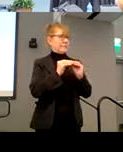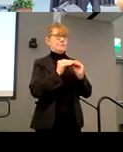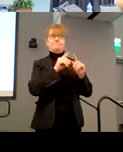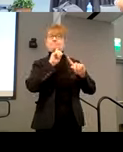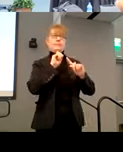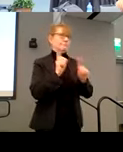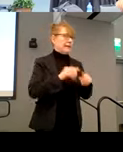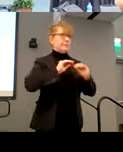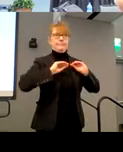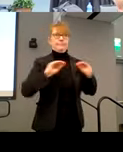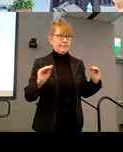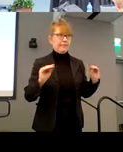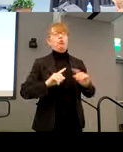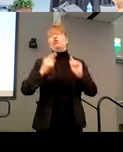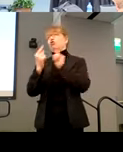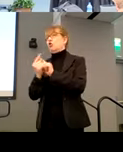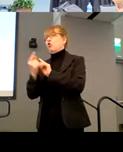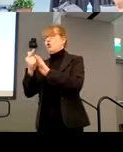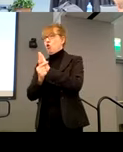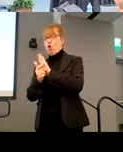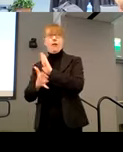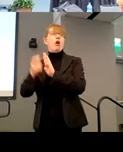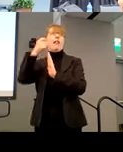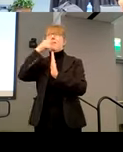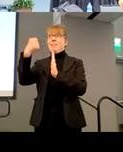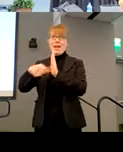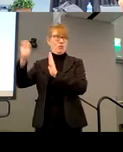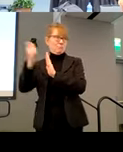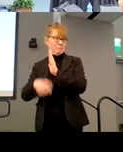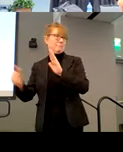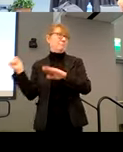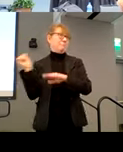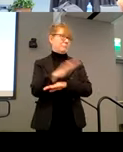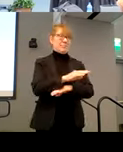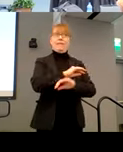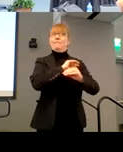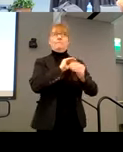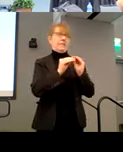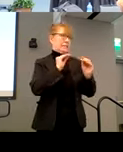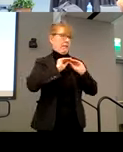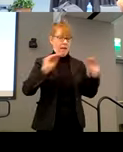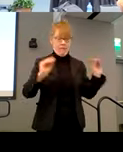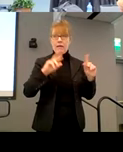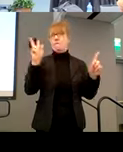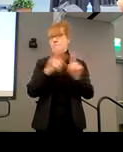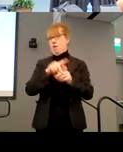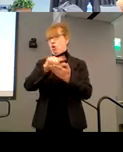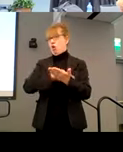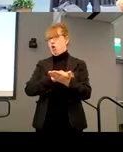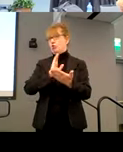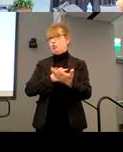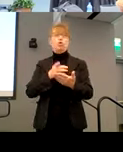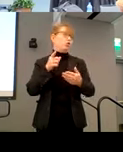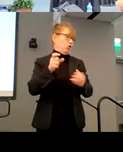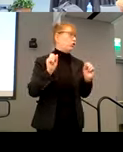goes to a lawyer, the lawyer writes a letter, doesn't get it fixed, files a lawsuit. Now, you don't have to go through all those steps. You can have an ethical